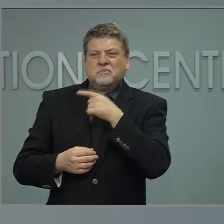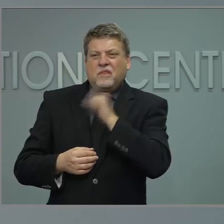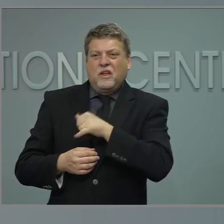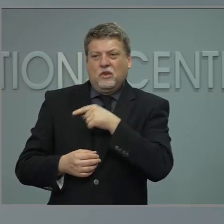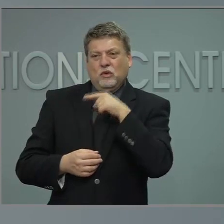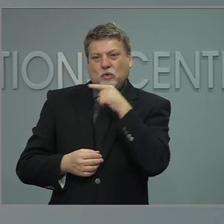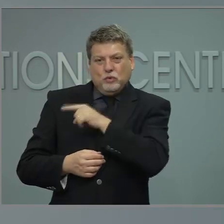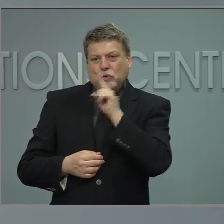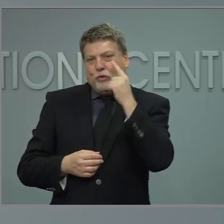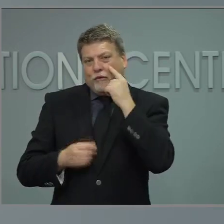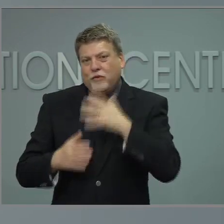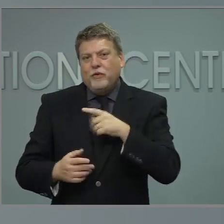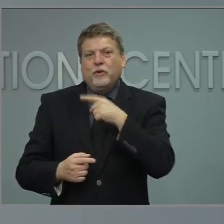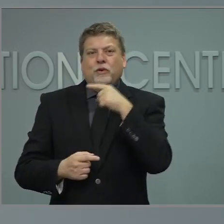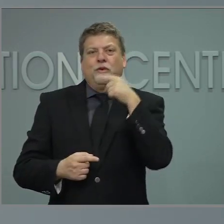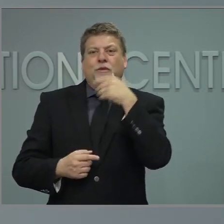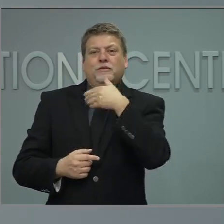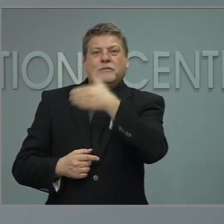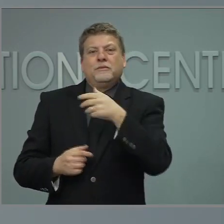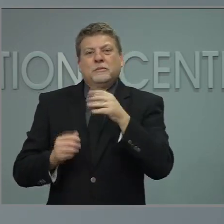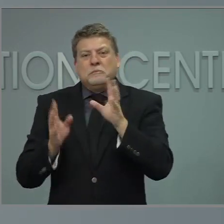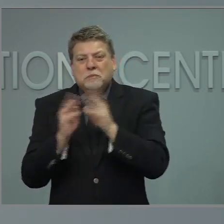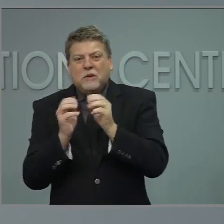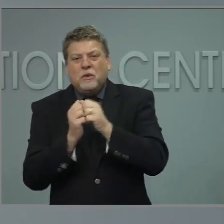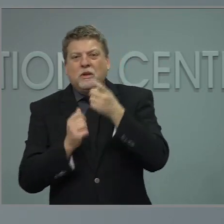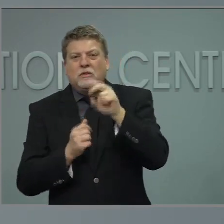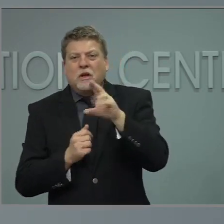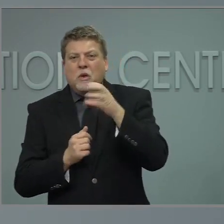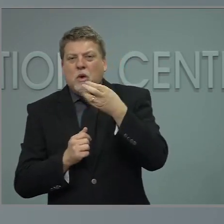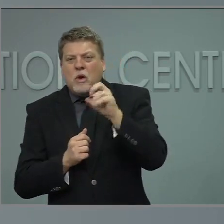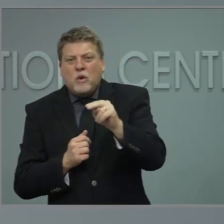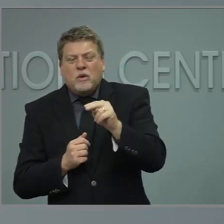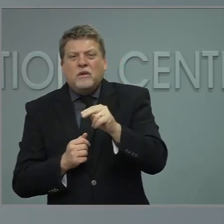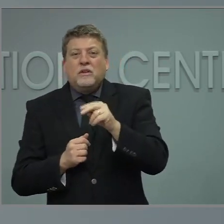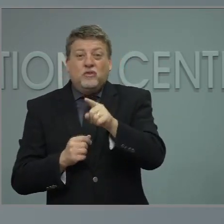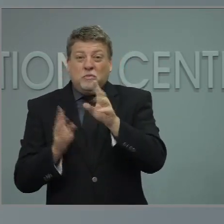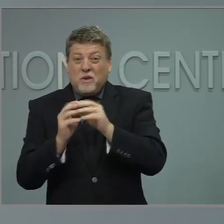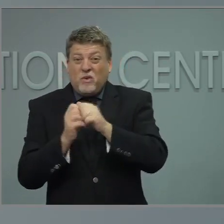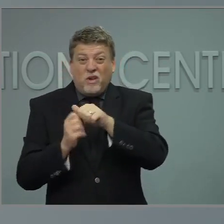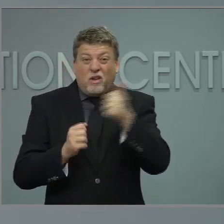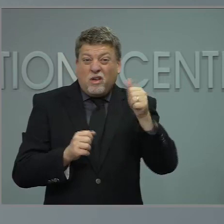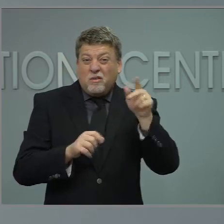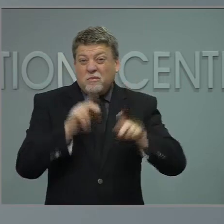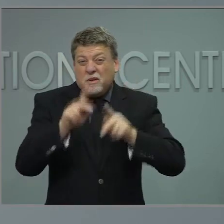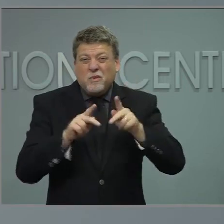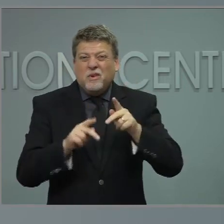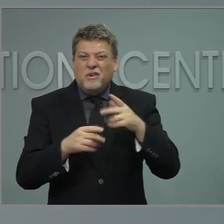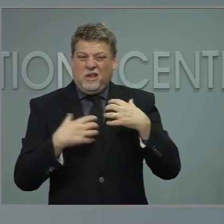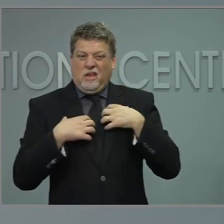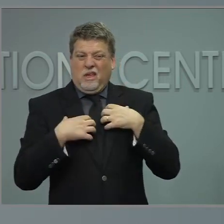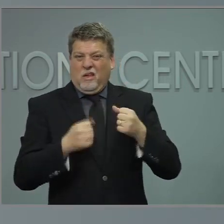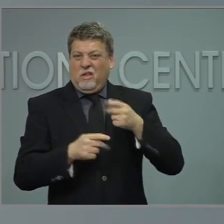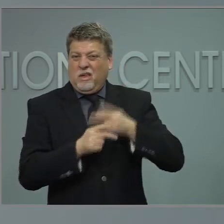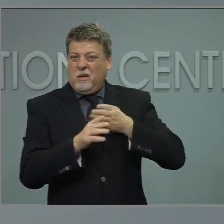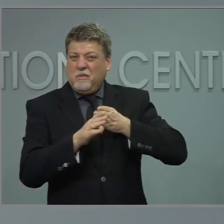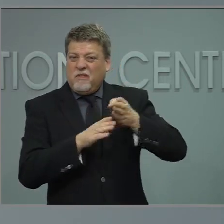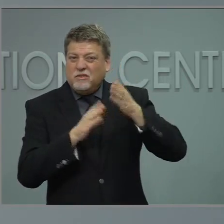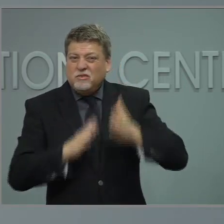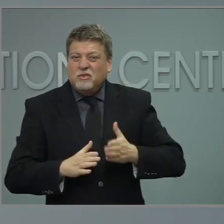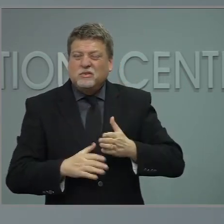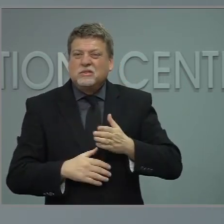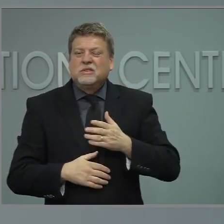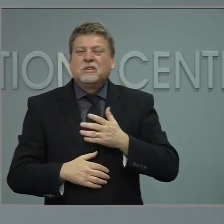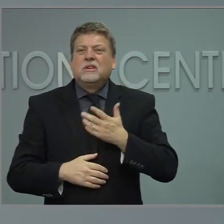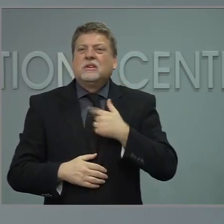and others? And can you tell us more about that process outside of what's announced with the weekly